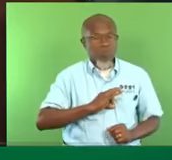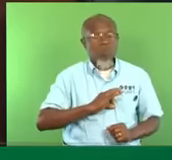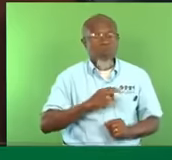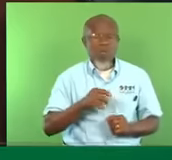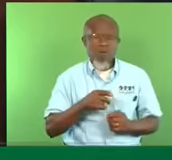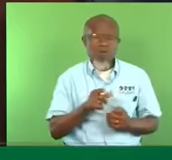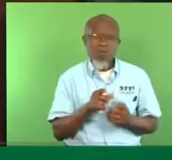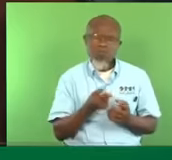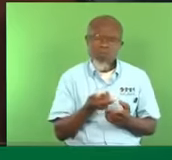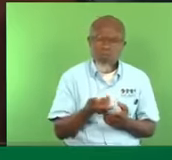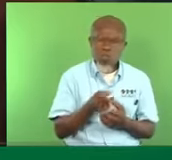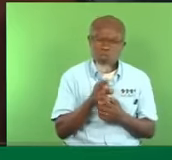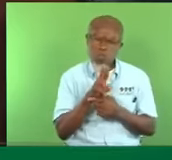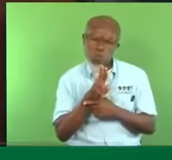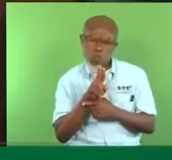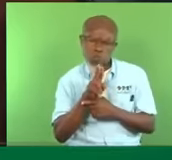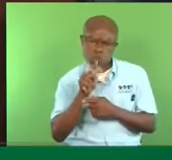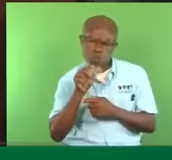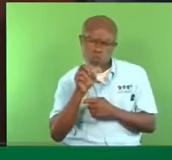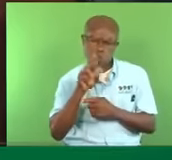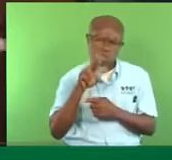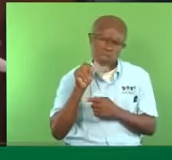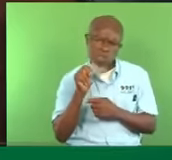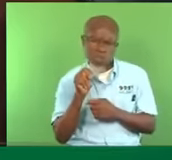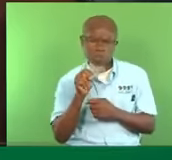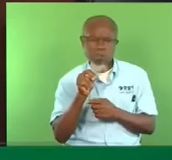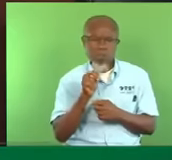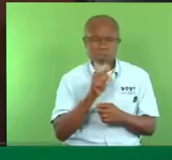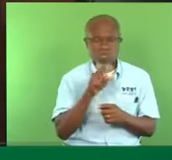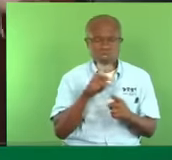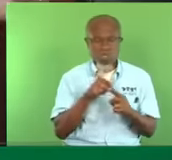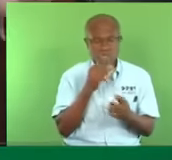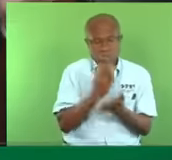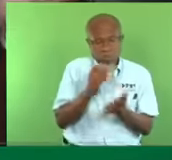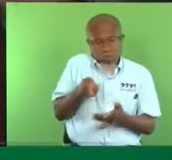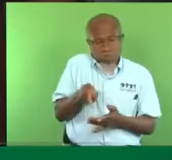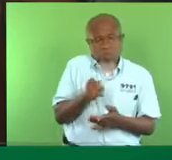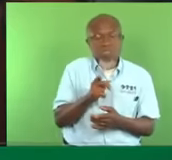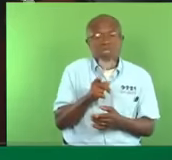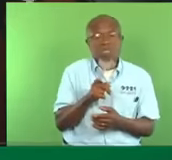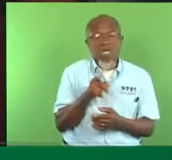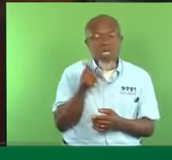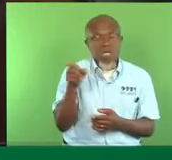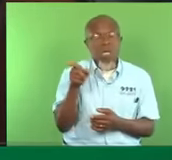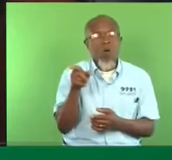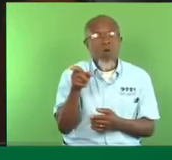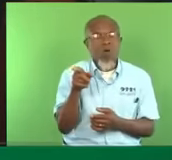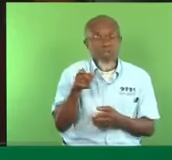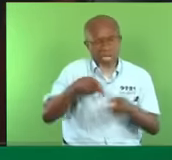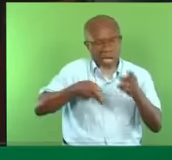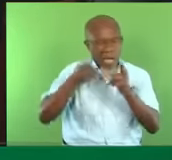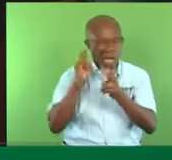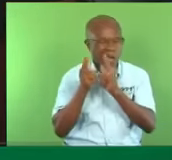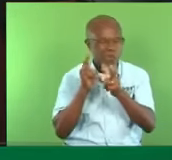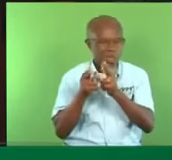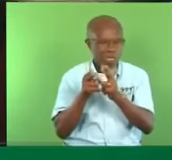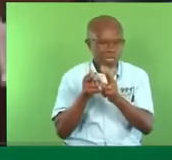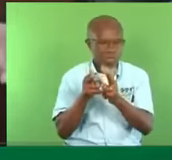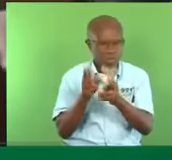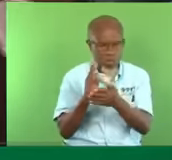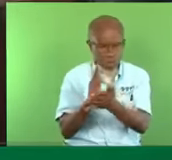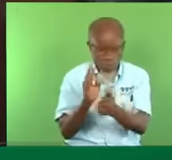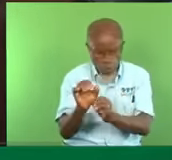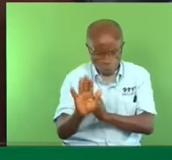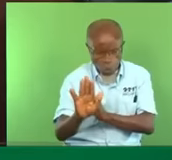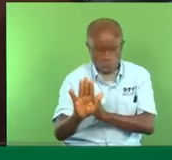used to get data quickly. When you stop somebody on the highway and you feel they are suspicious, you want to quickly check their driver's